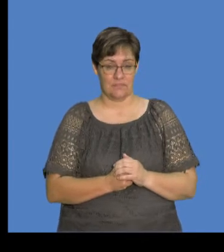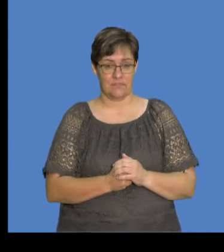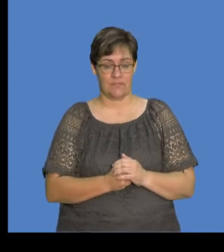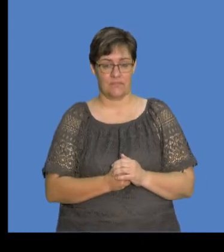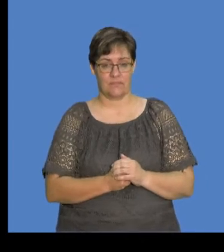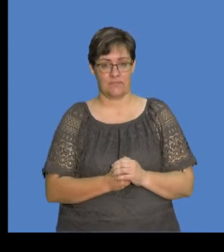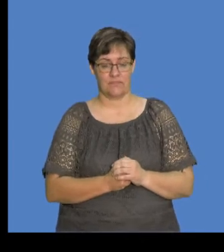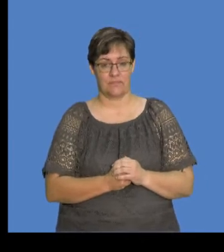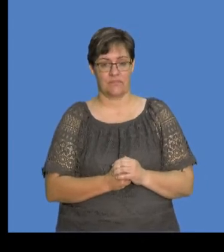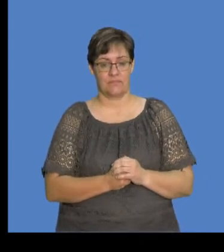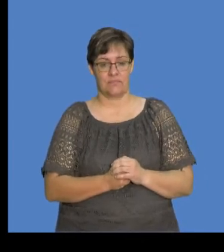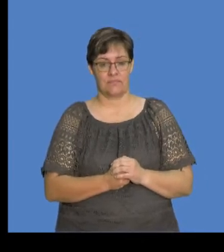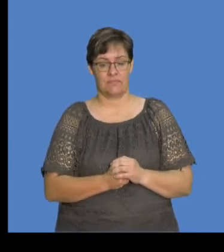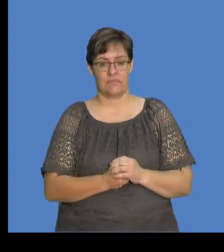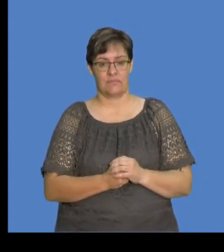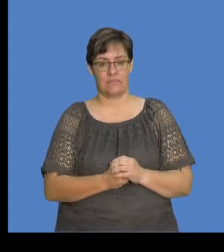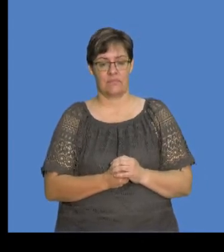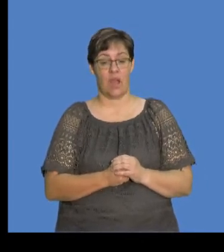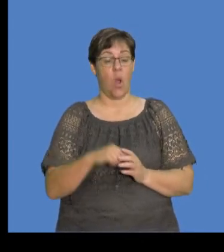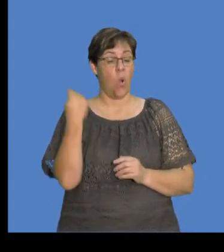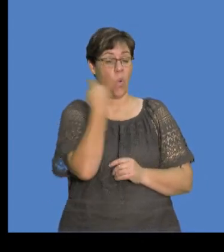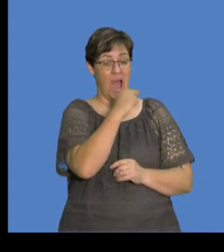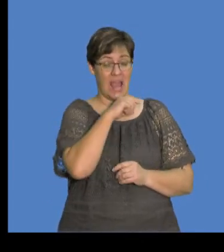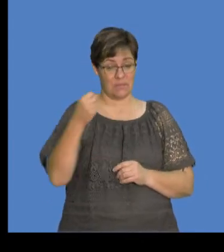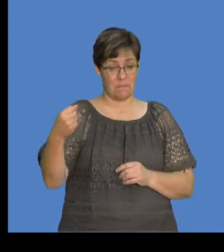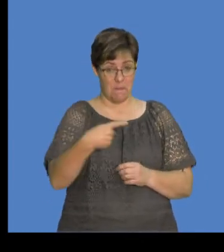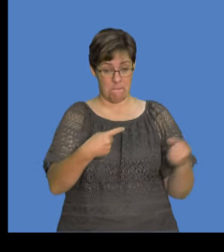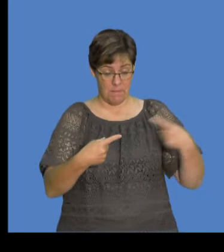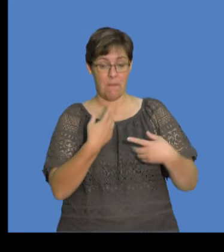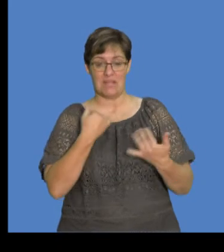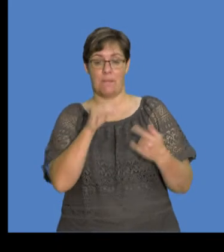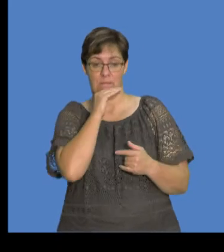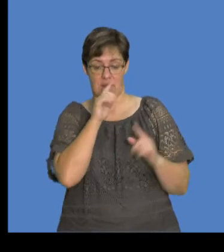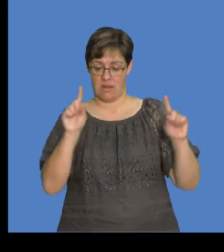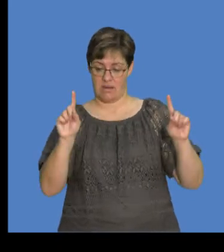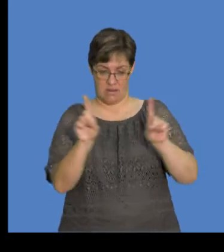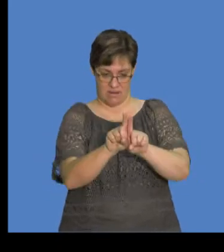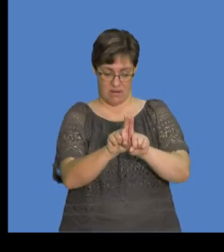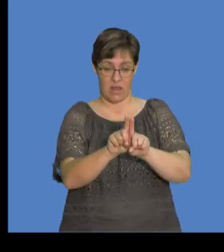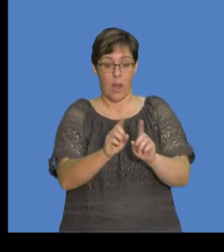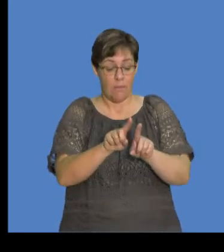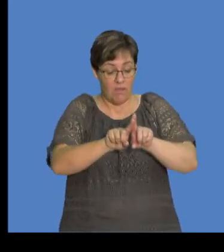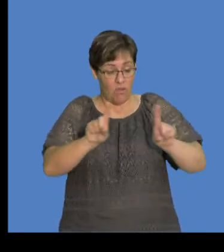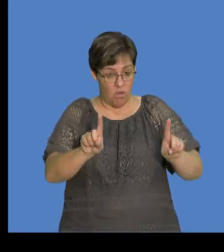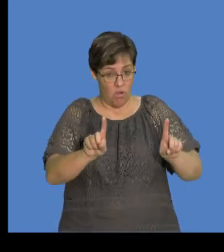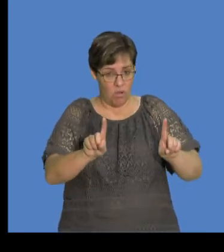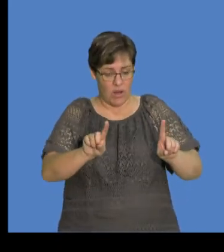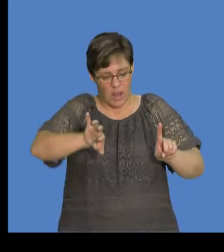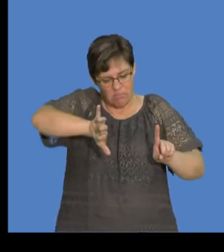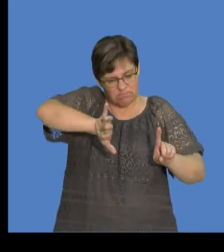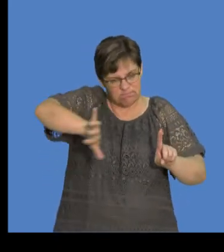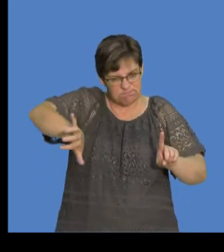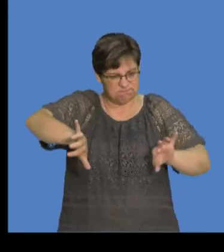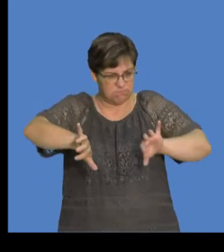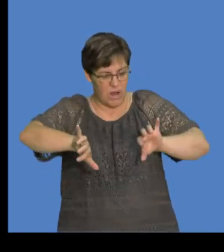these are like charges. So the white arrows, they suggest that they are brought into contact. But before they are brought